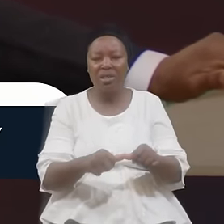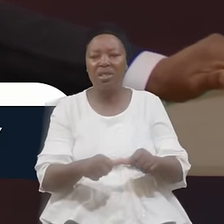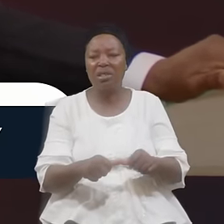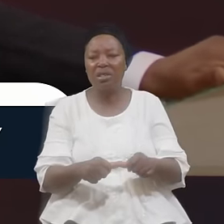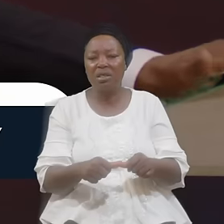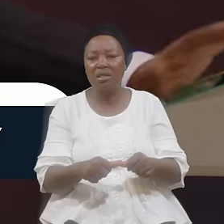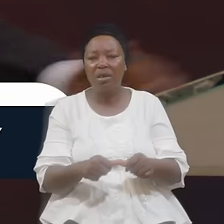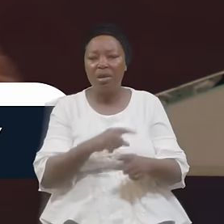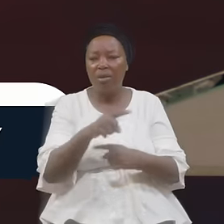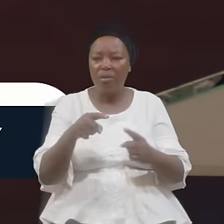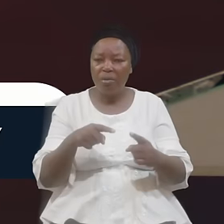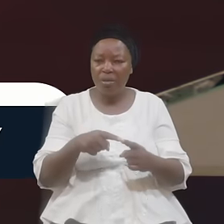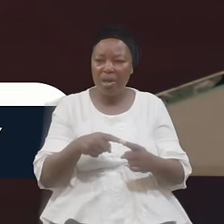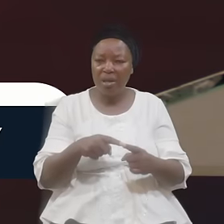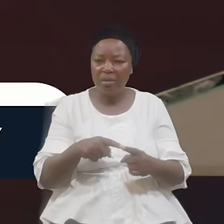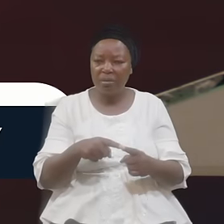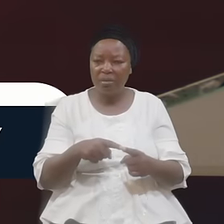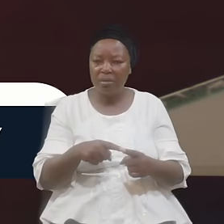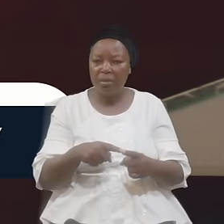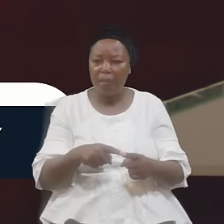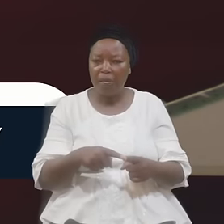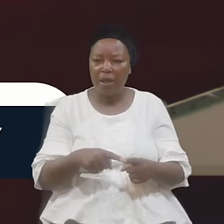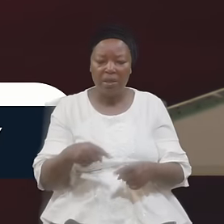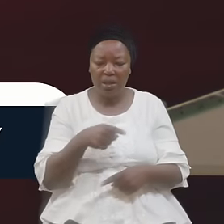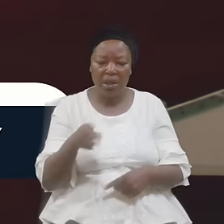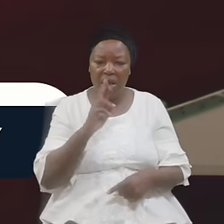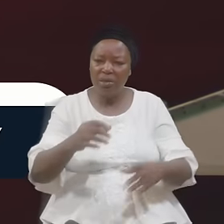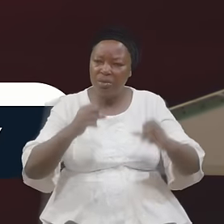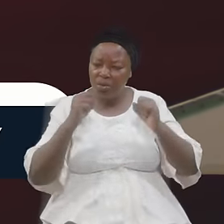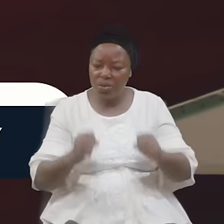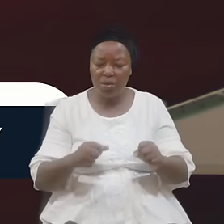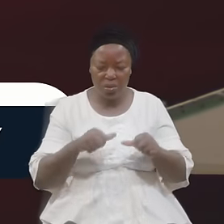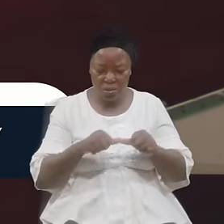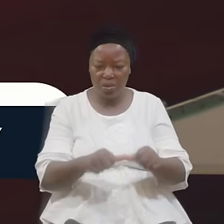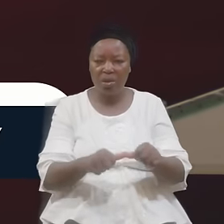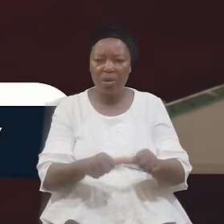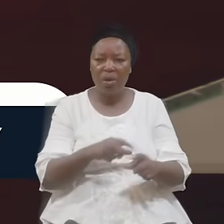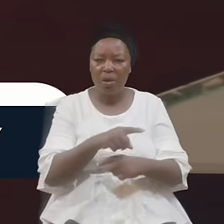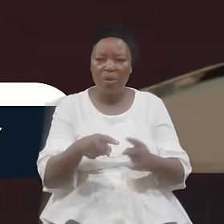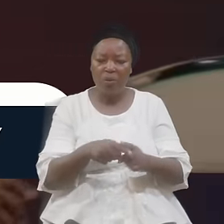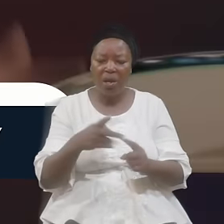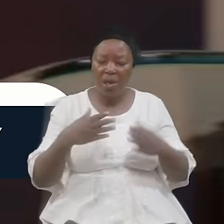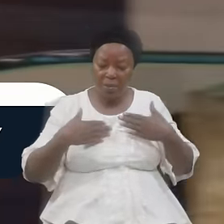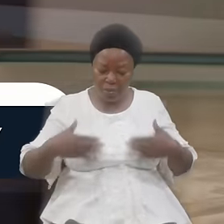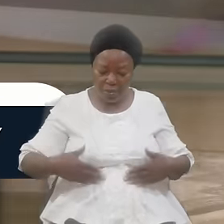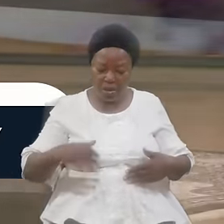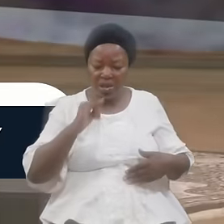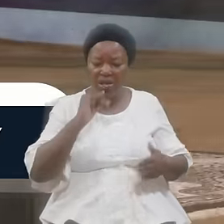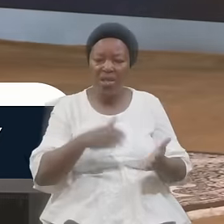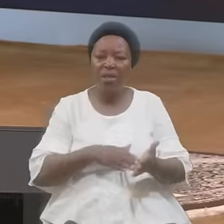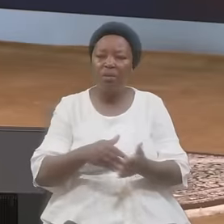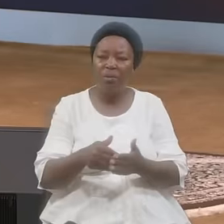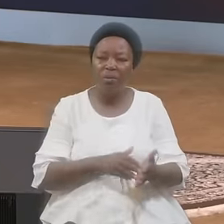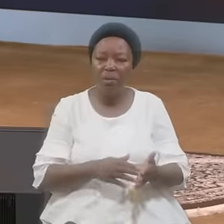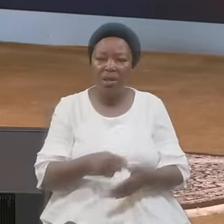When They're Strong Consistent When The Body Is Weak